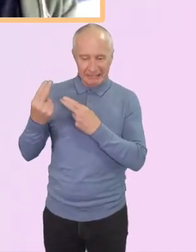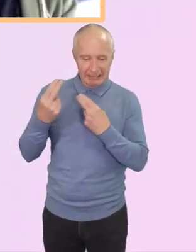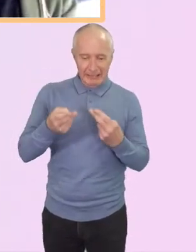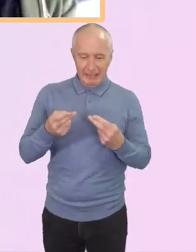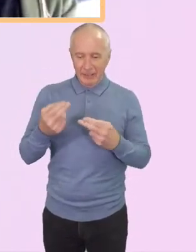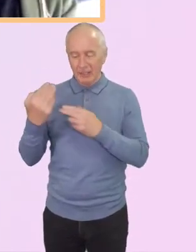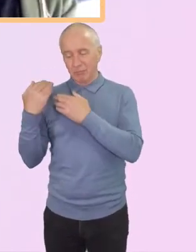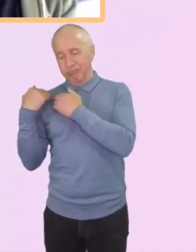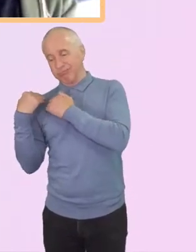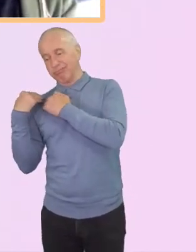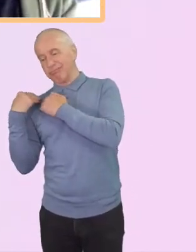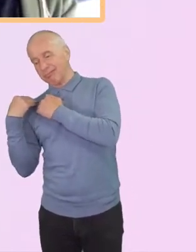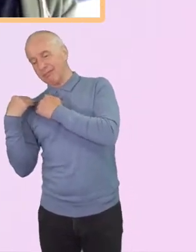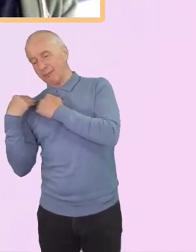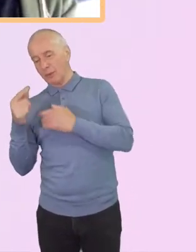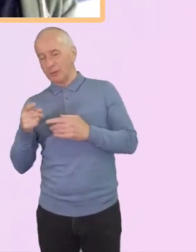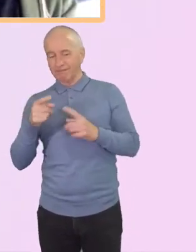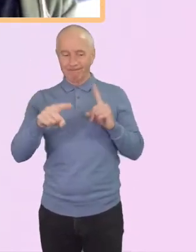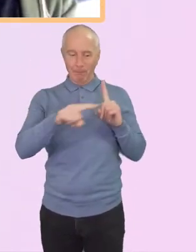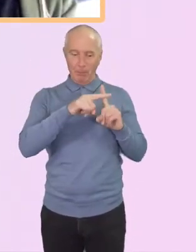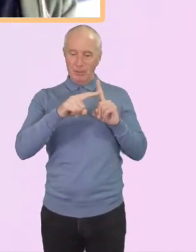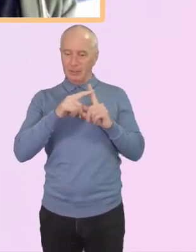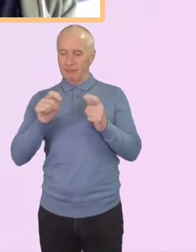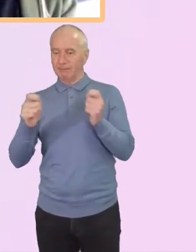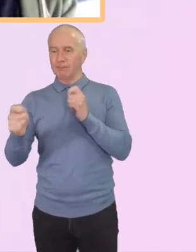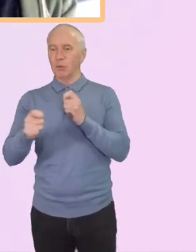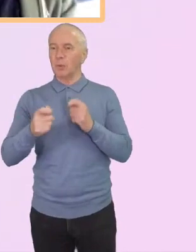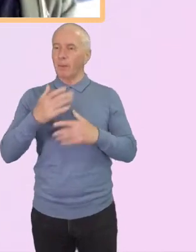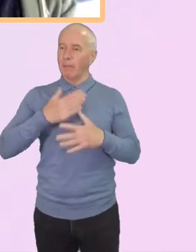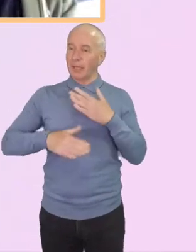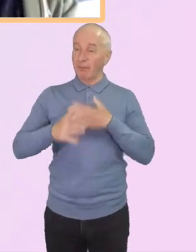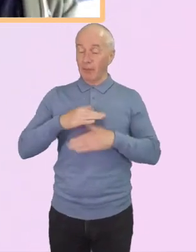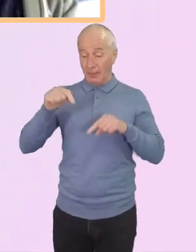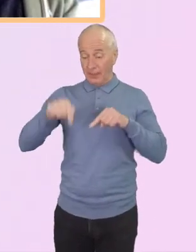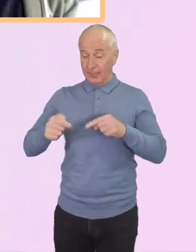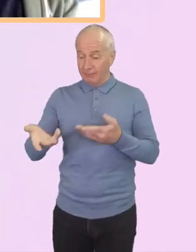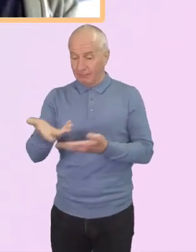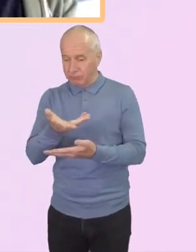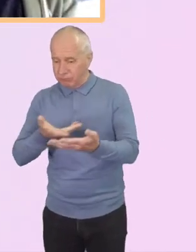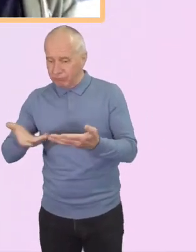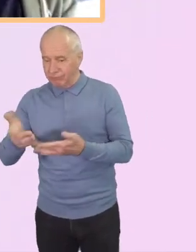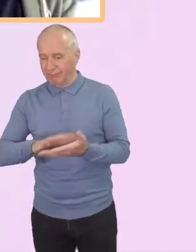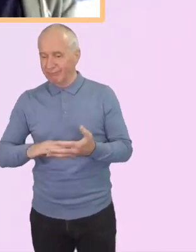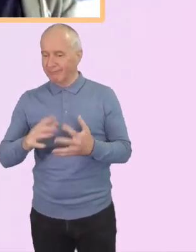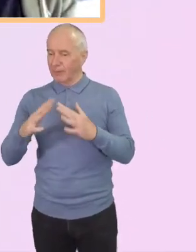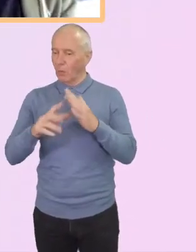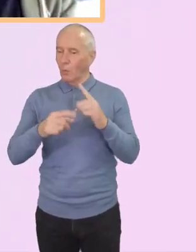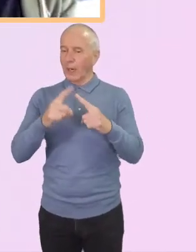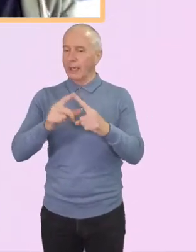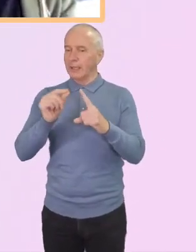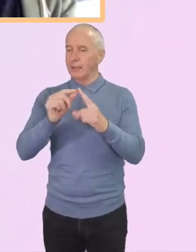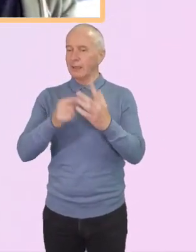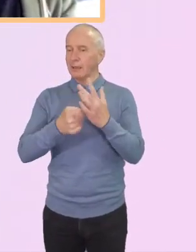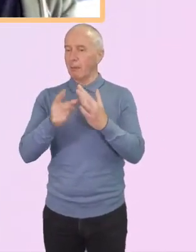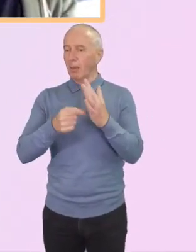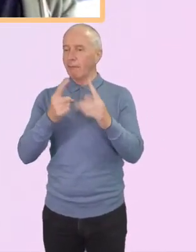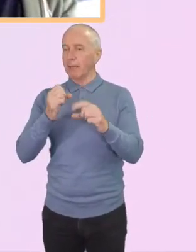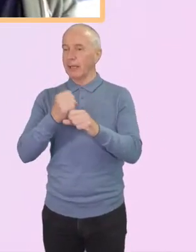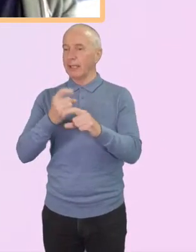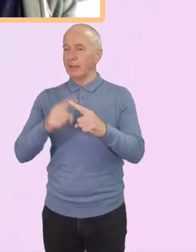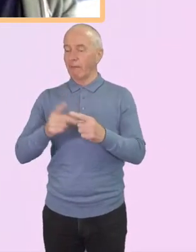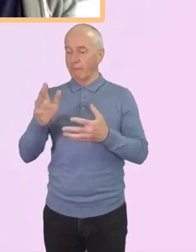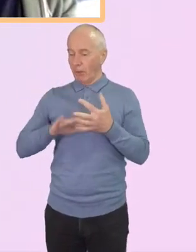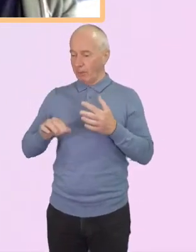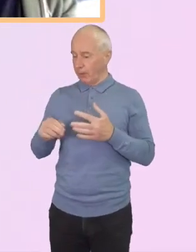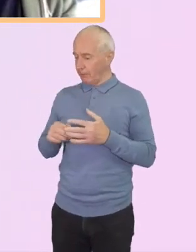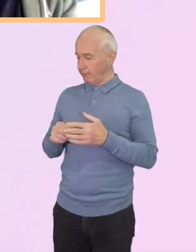behaviour. This seminar will explore white privilege from a white person's point of